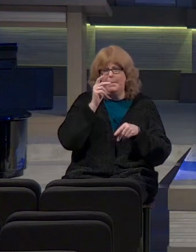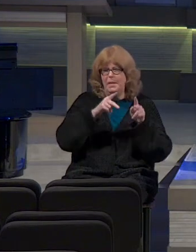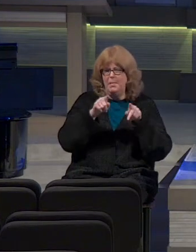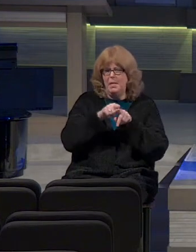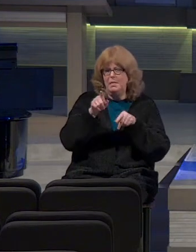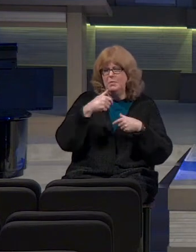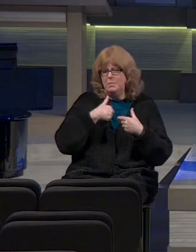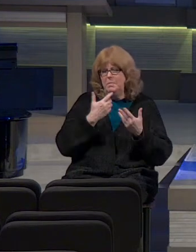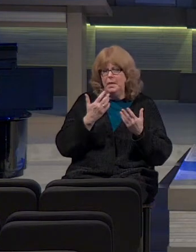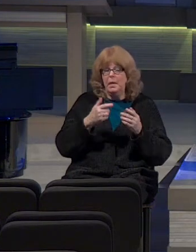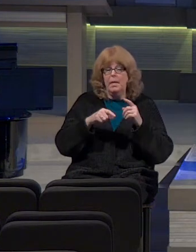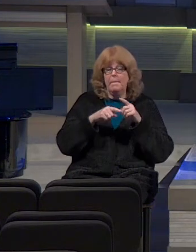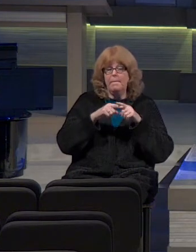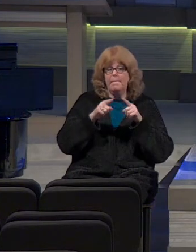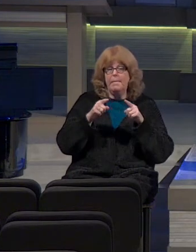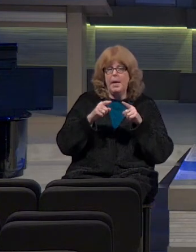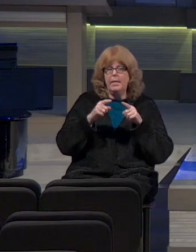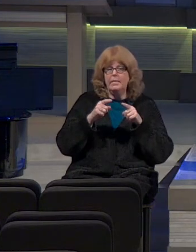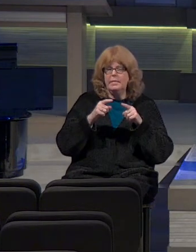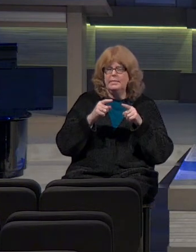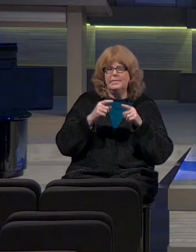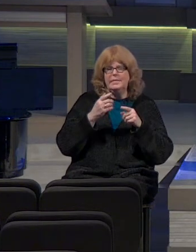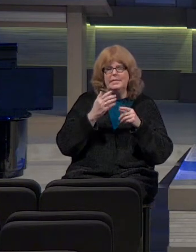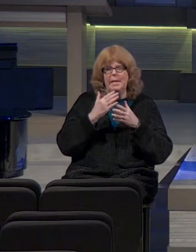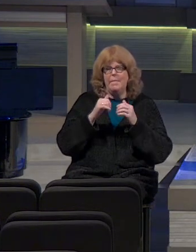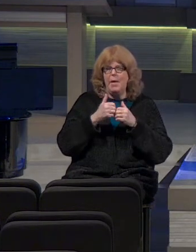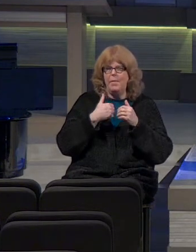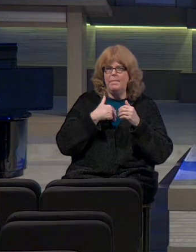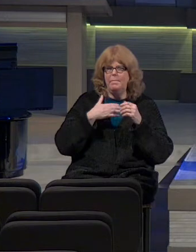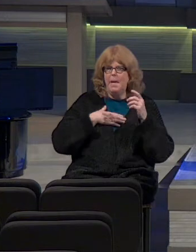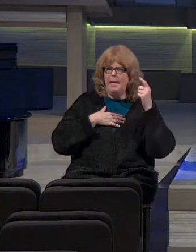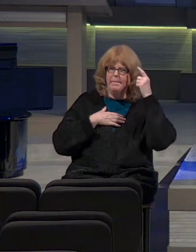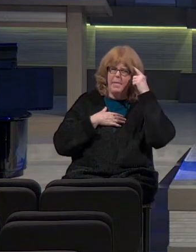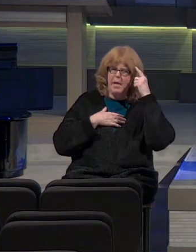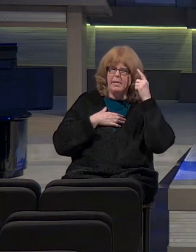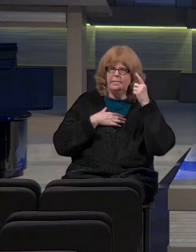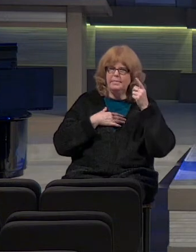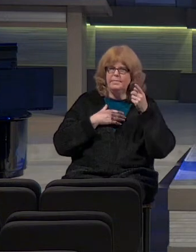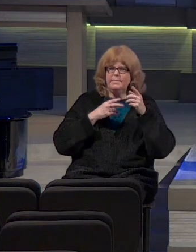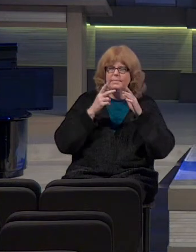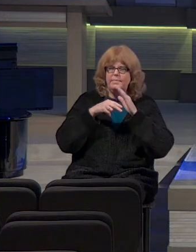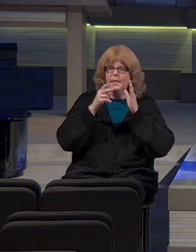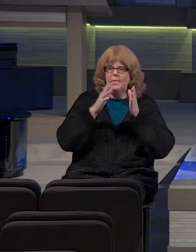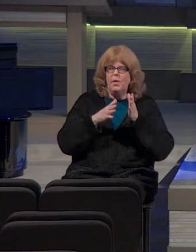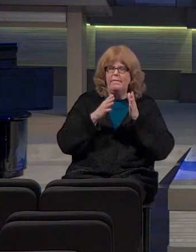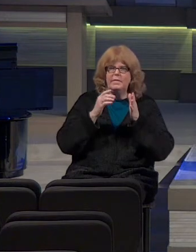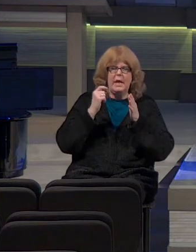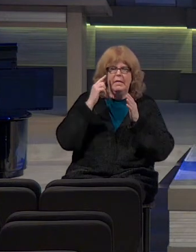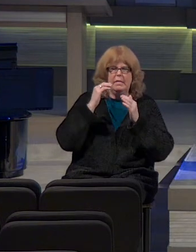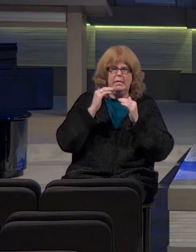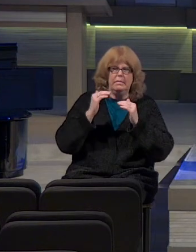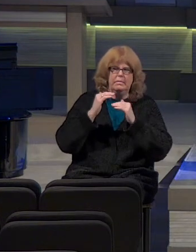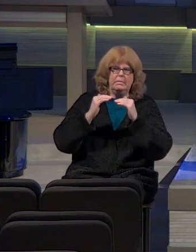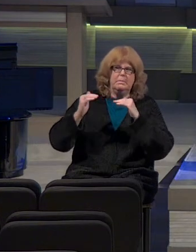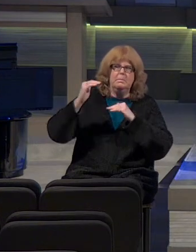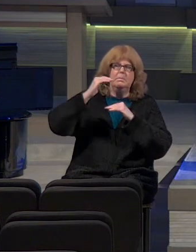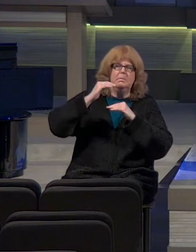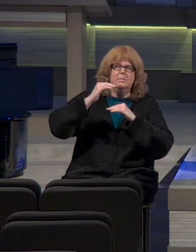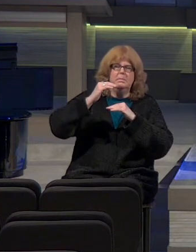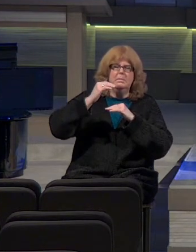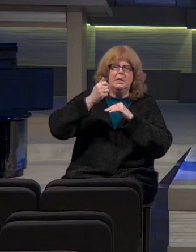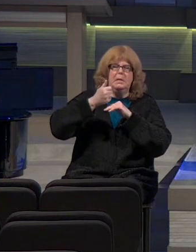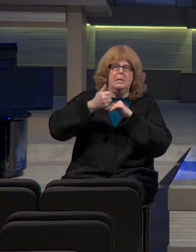you and I are, but in my mind, they're always somehow, you know, they just function at a high level that, you know,